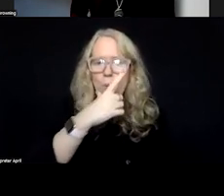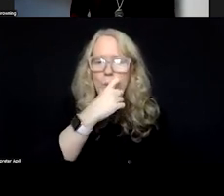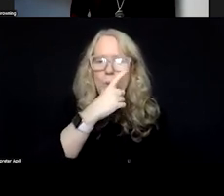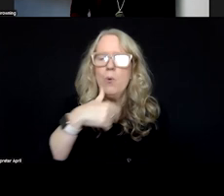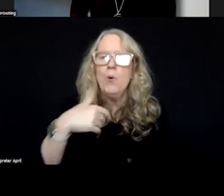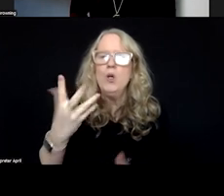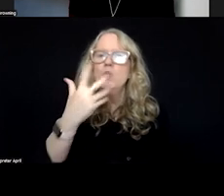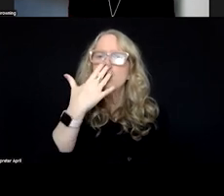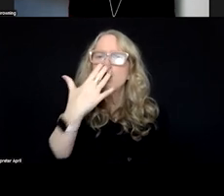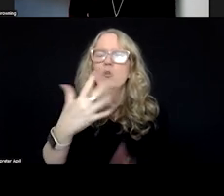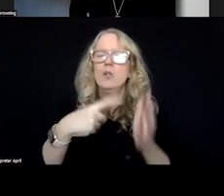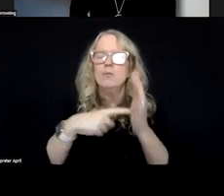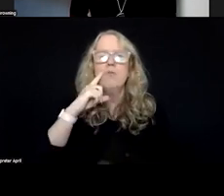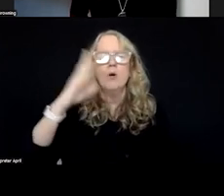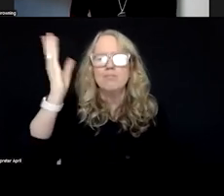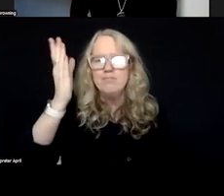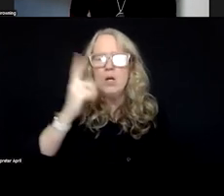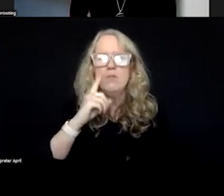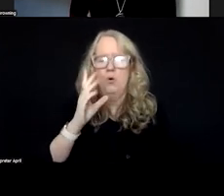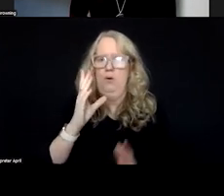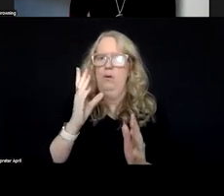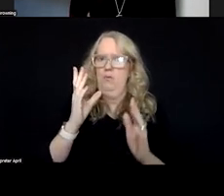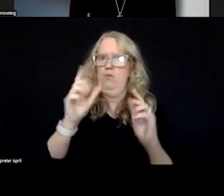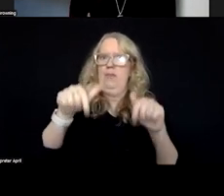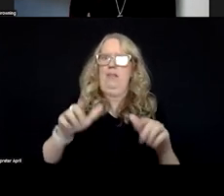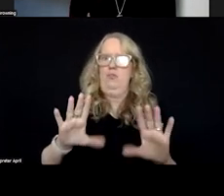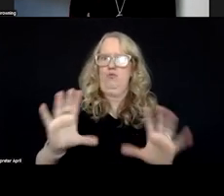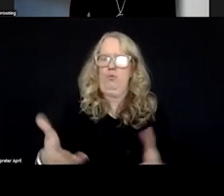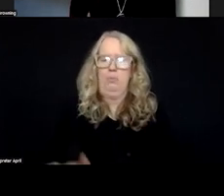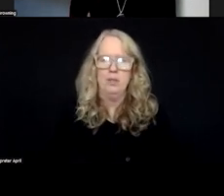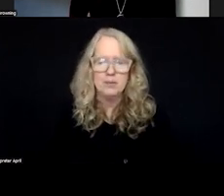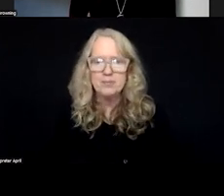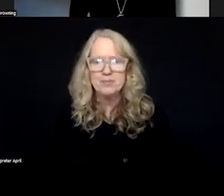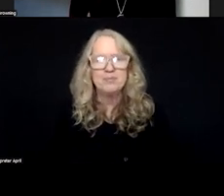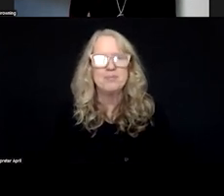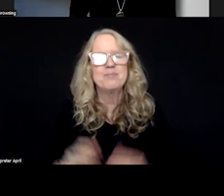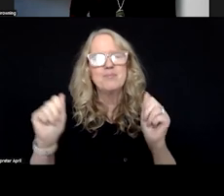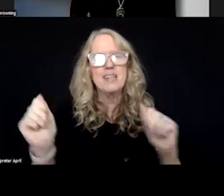feature presentation for this room. Next slide.